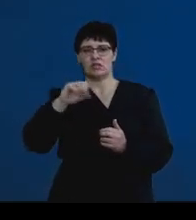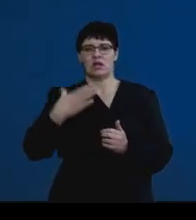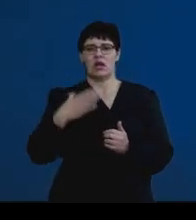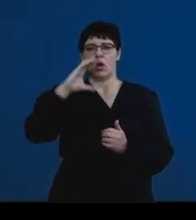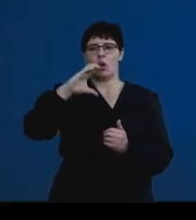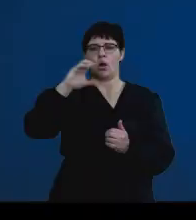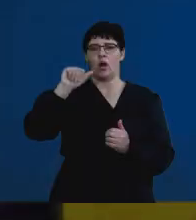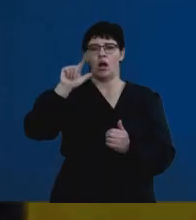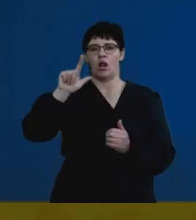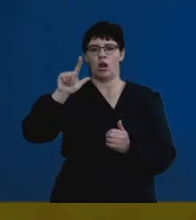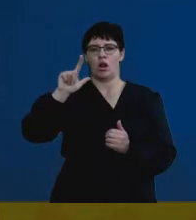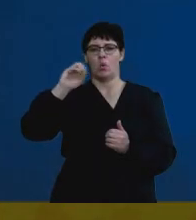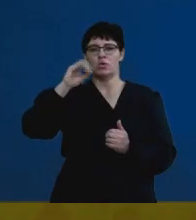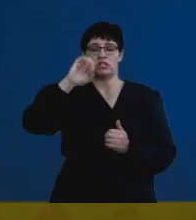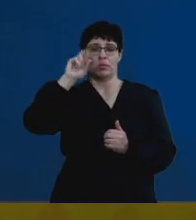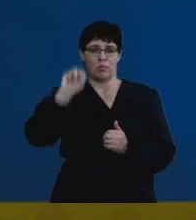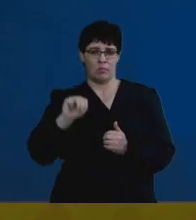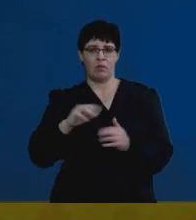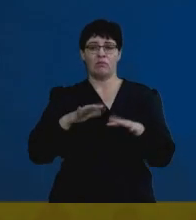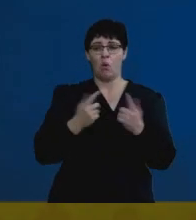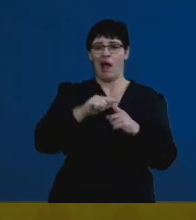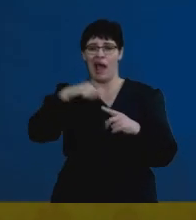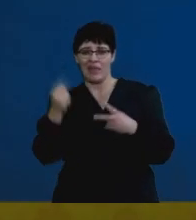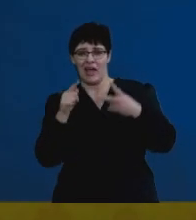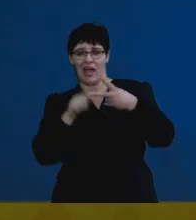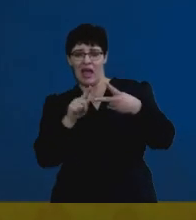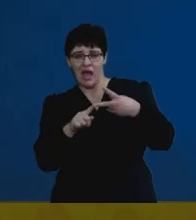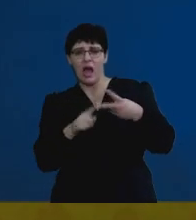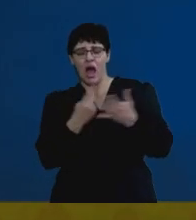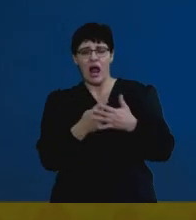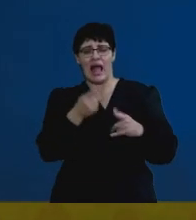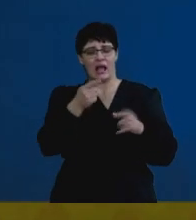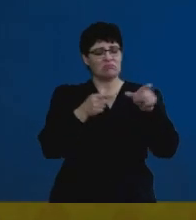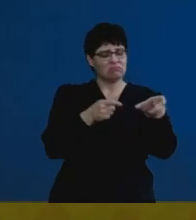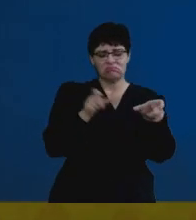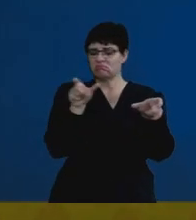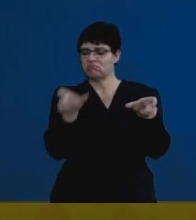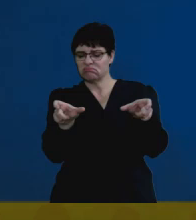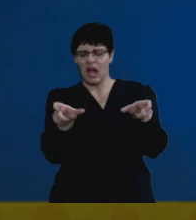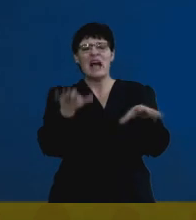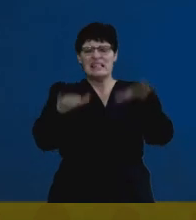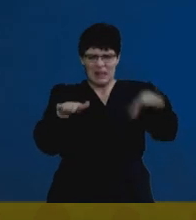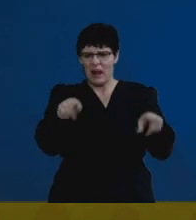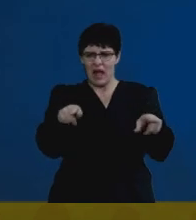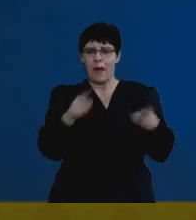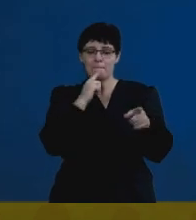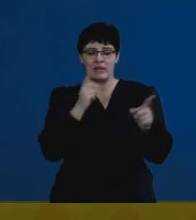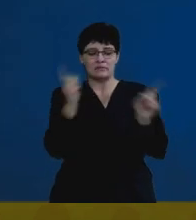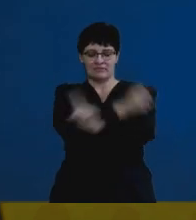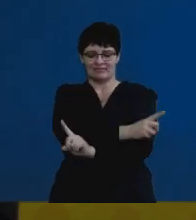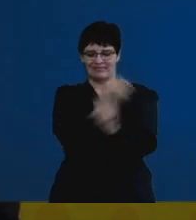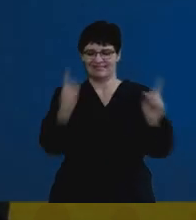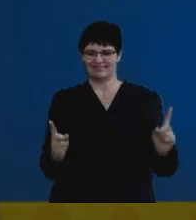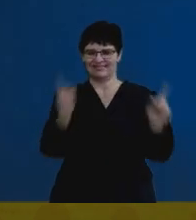luteum. So, we know that in biology, terms are often similar, but often used interchangeably.